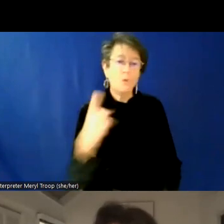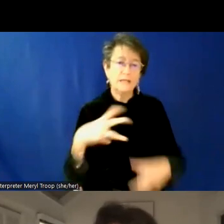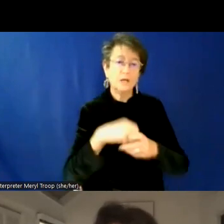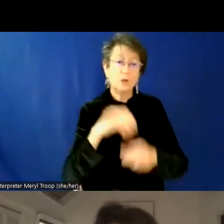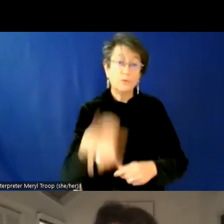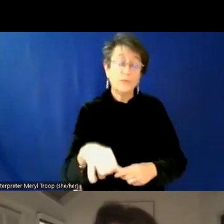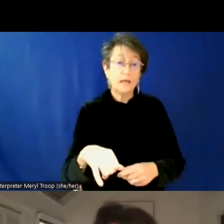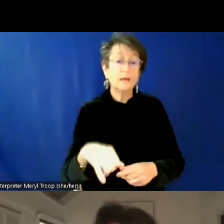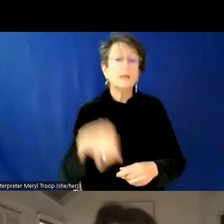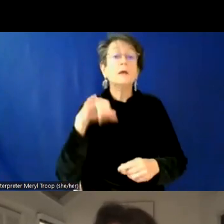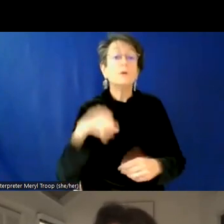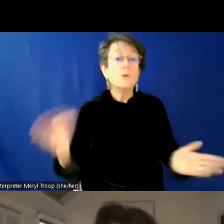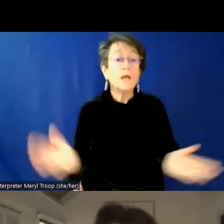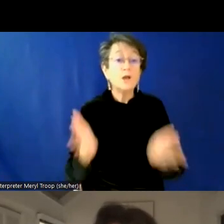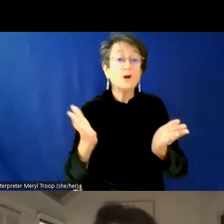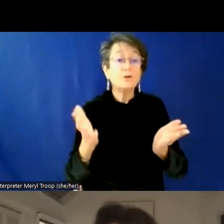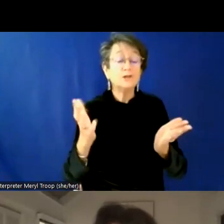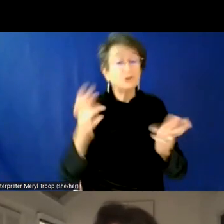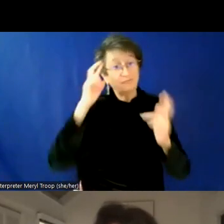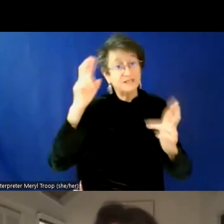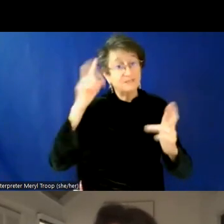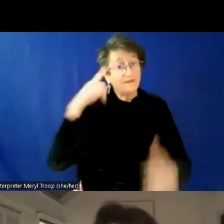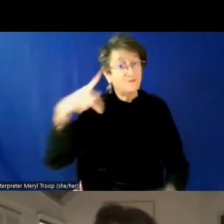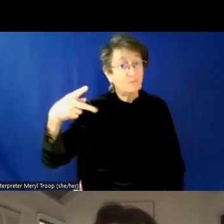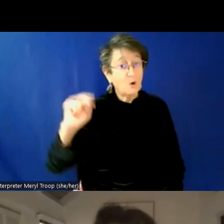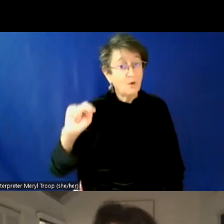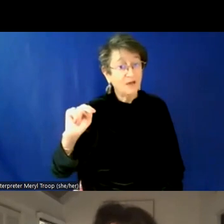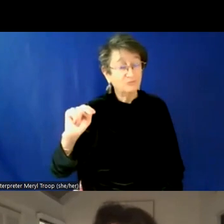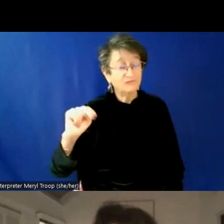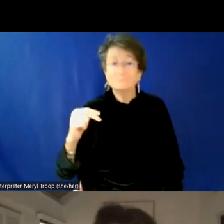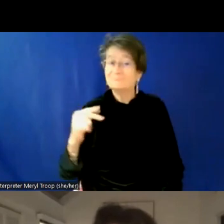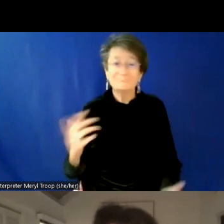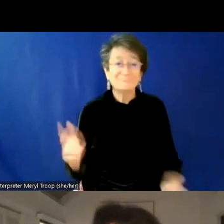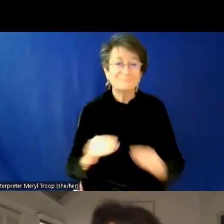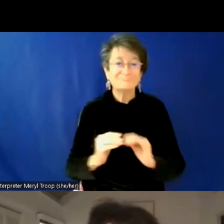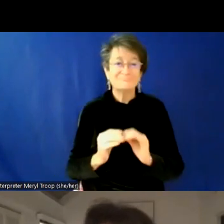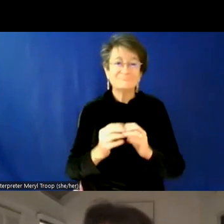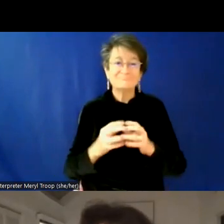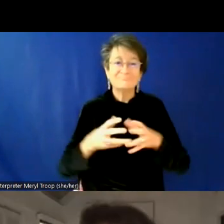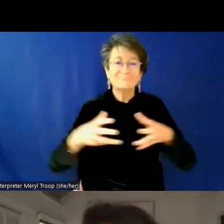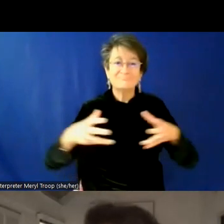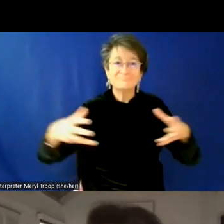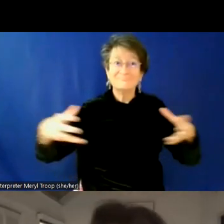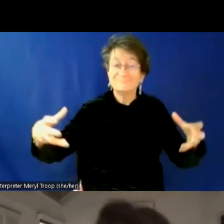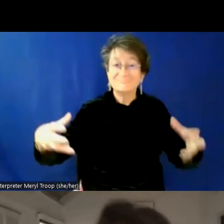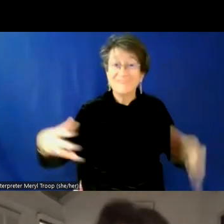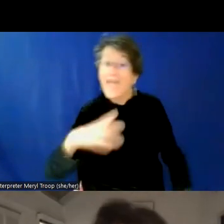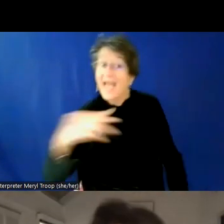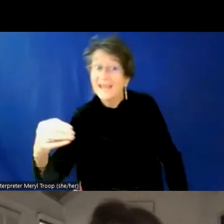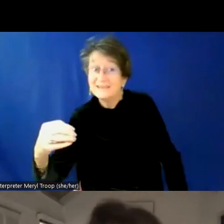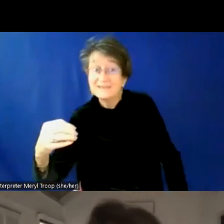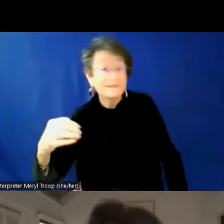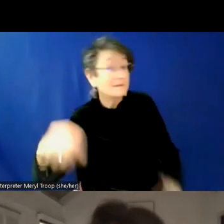encourage the, the respect for pronouns as you go along. And, and here's your bonus one.